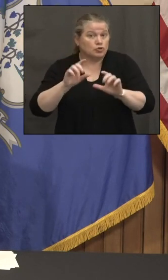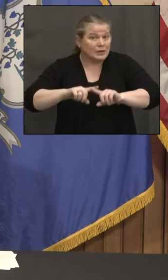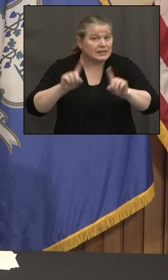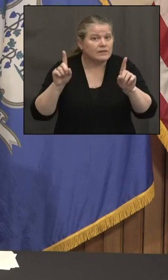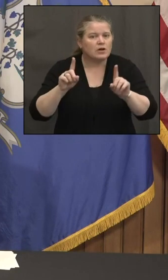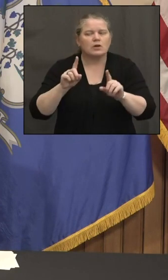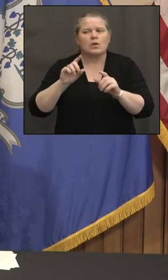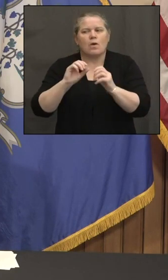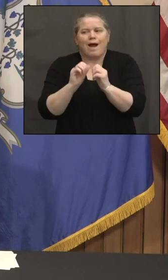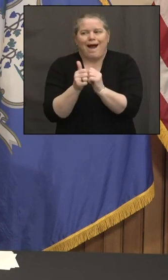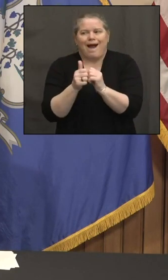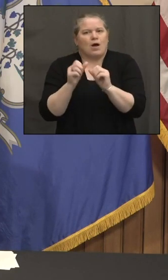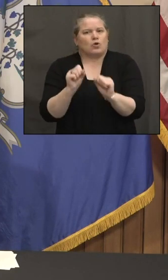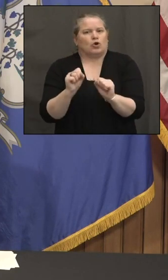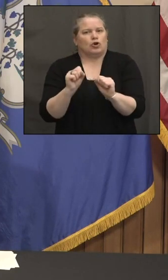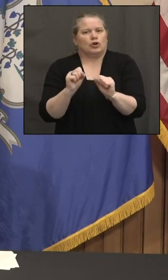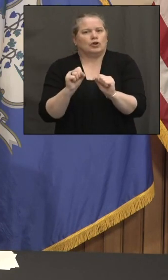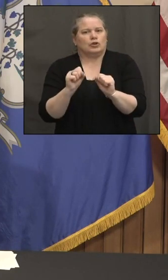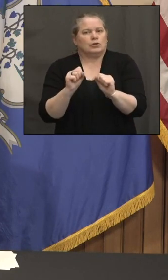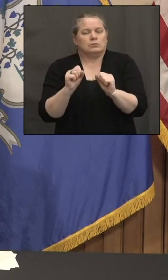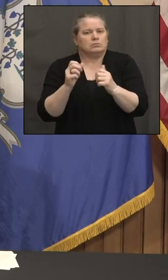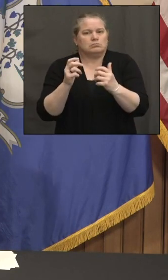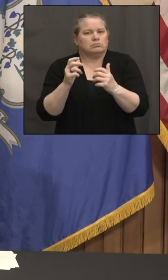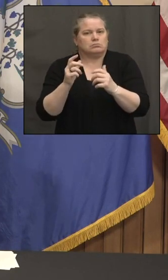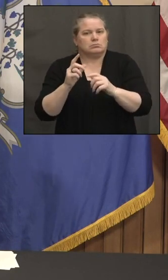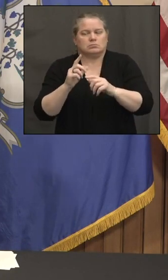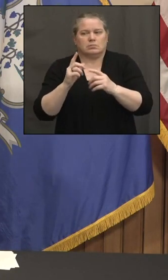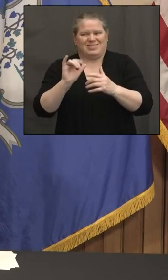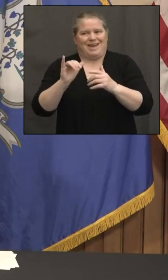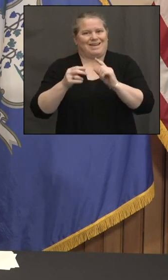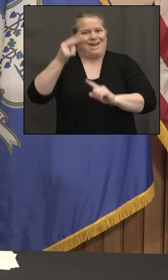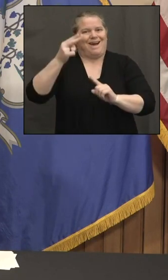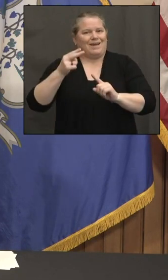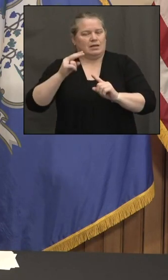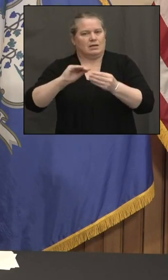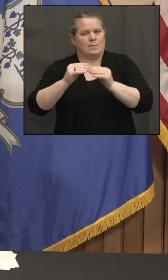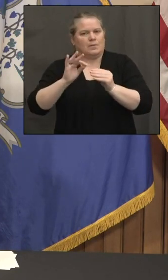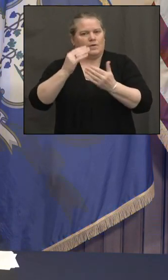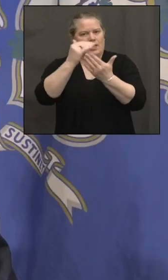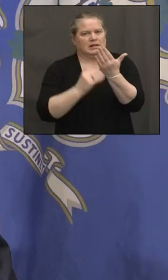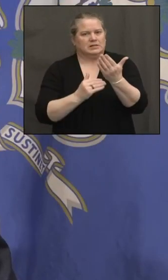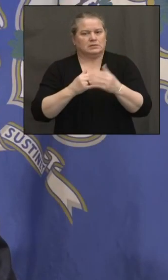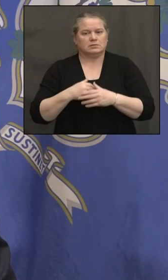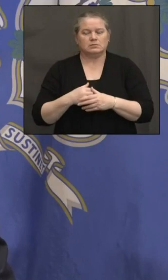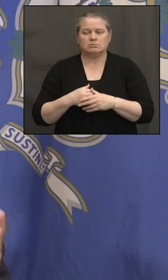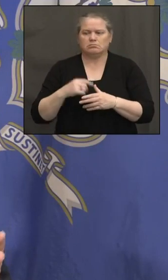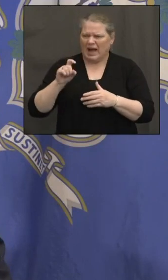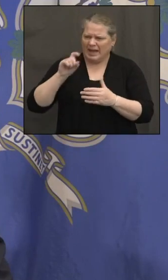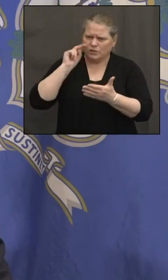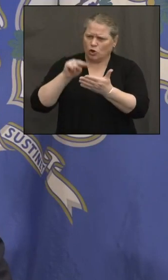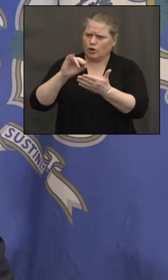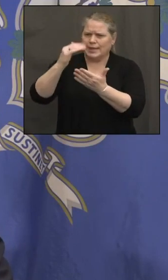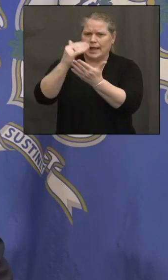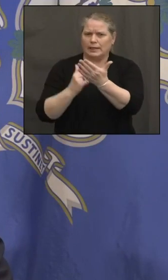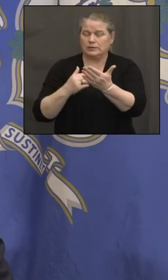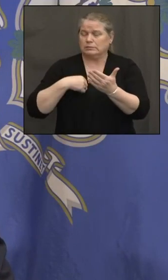to get us off of that, uh, that high ranking list. Yeah, I gotta take a look at that, Emily. I mean, I look at Florida, Texas, some,